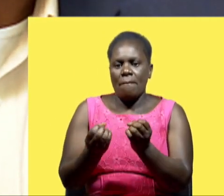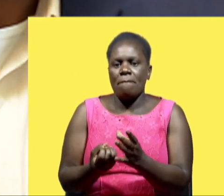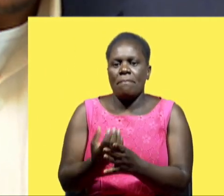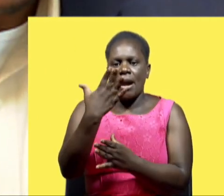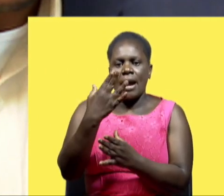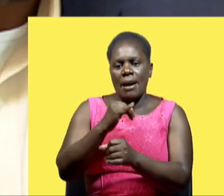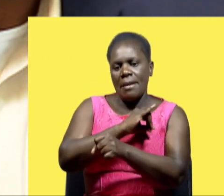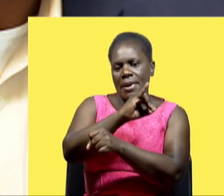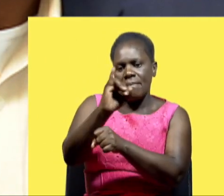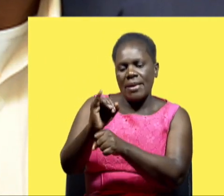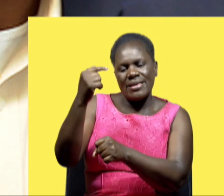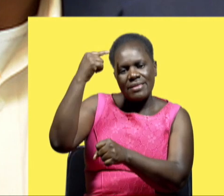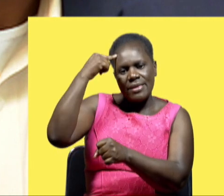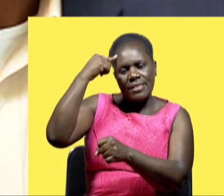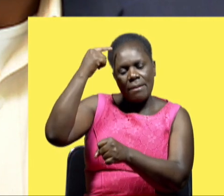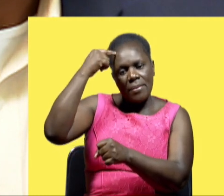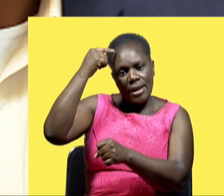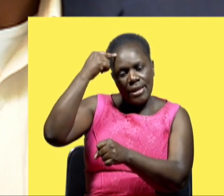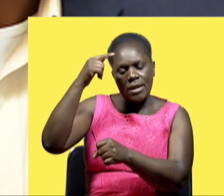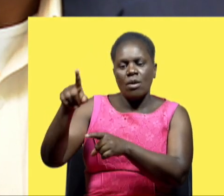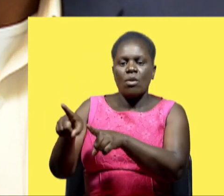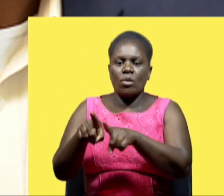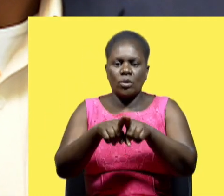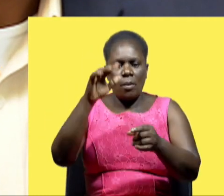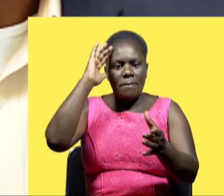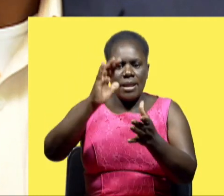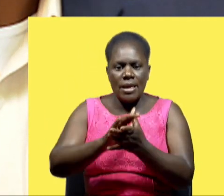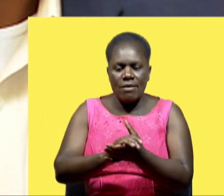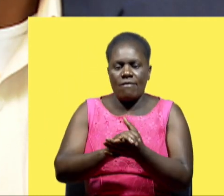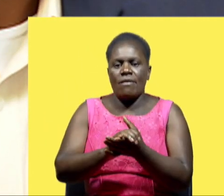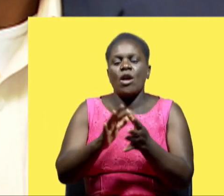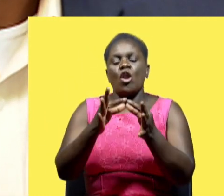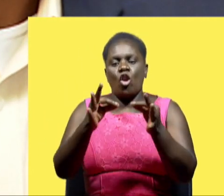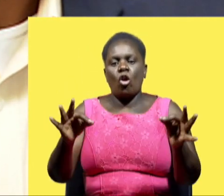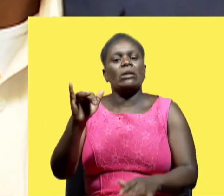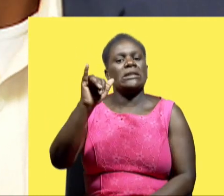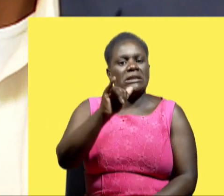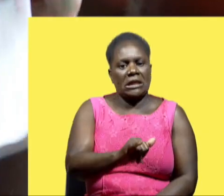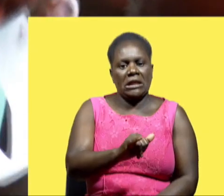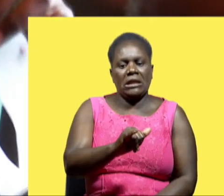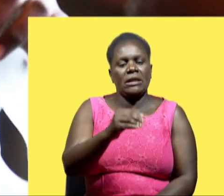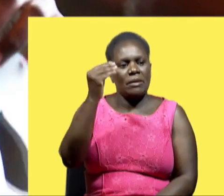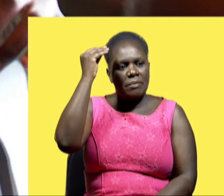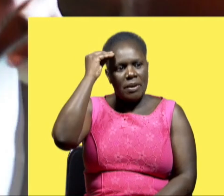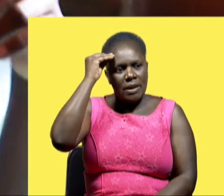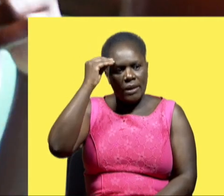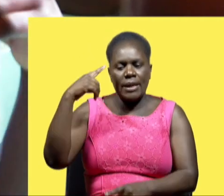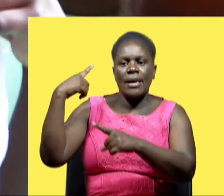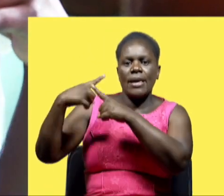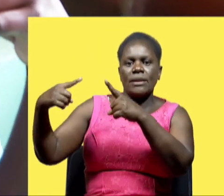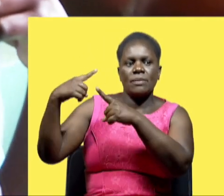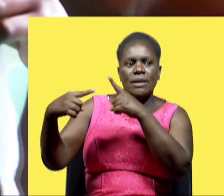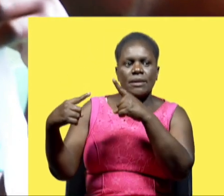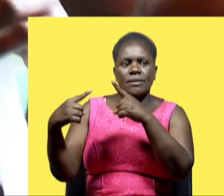creating that imagery in the brain of that child and we believe that it will take longer for to erase that kind of